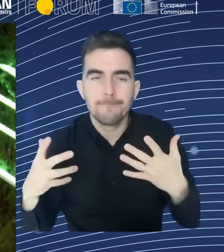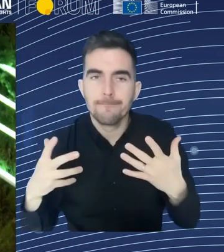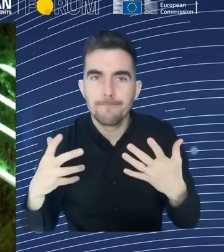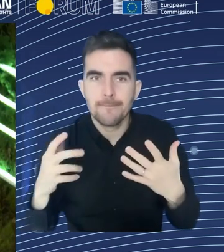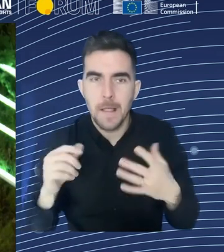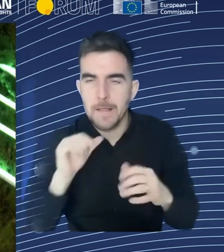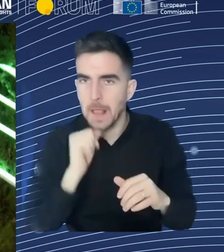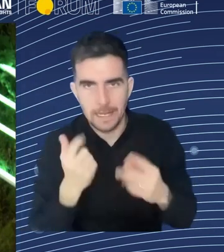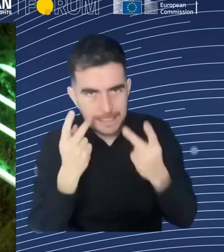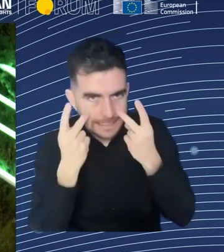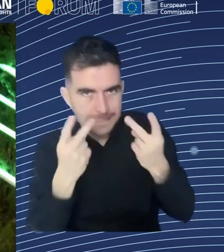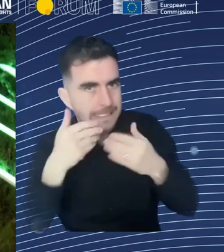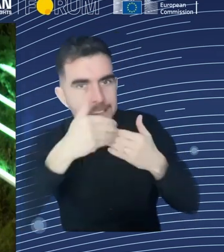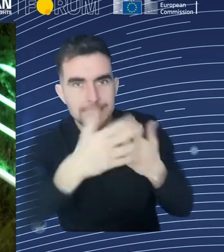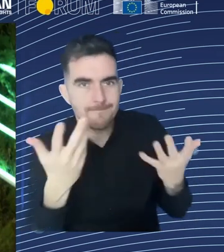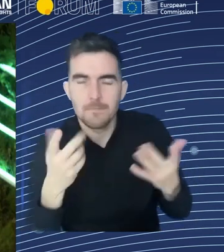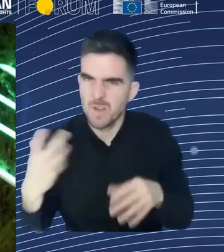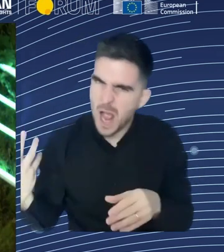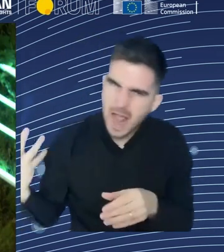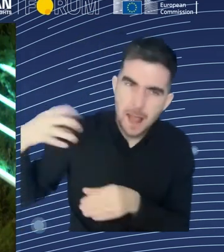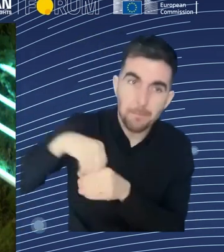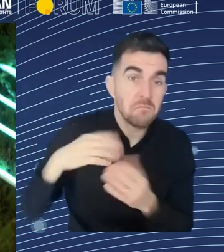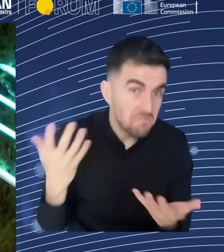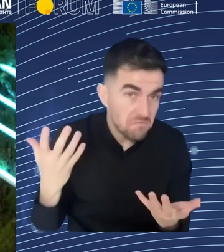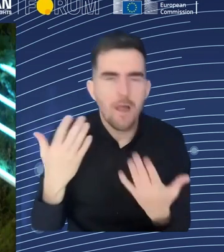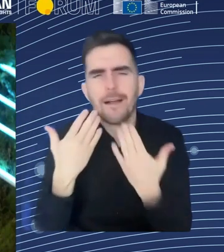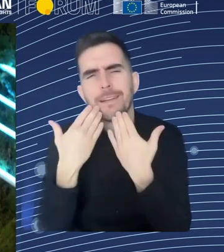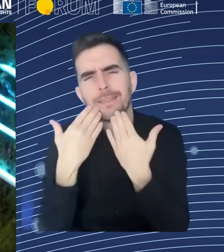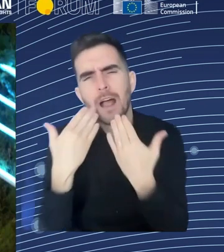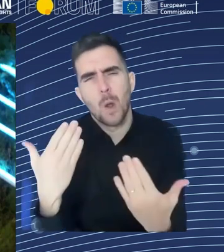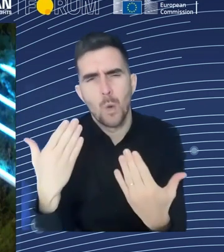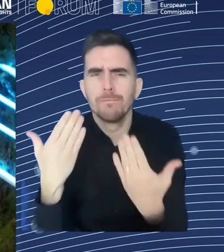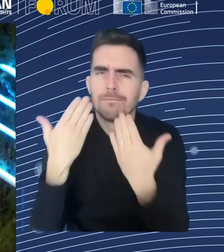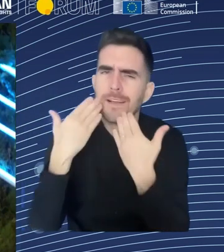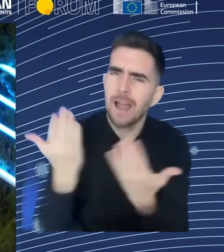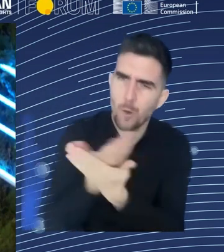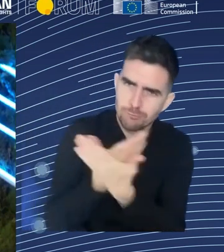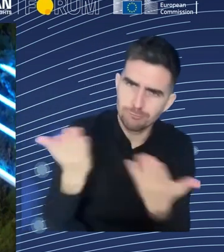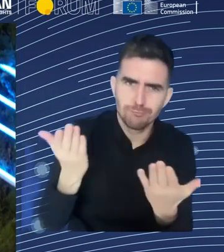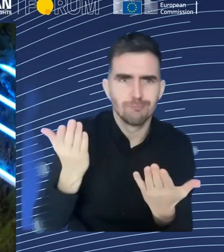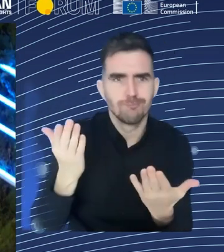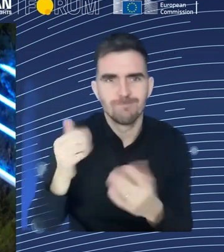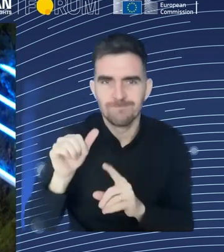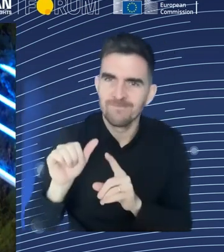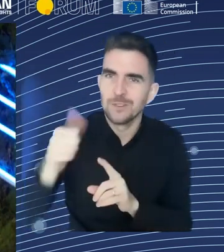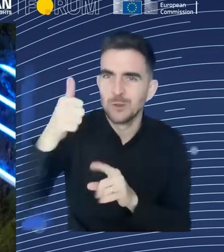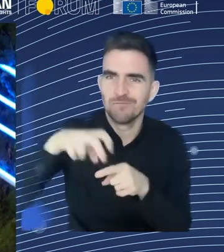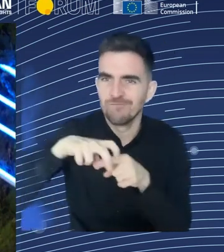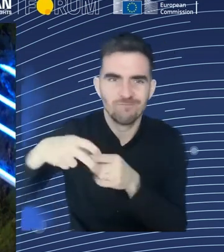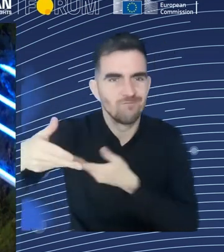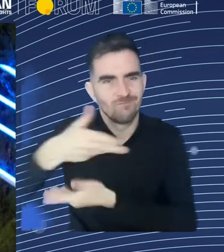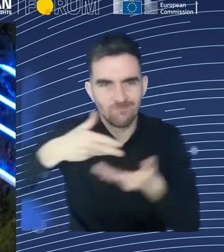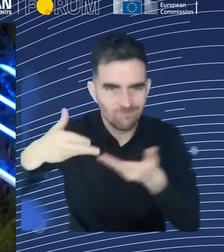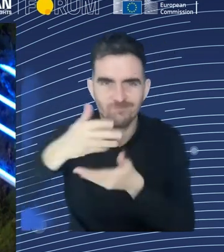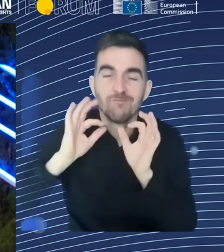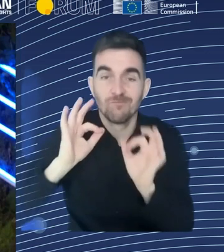close eye, you know, as President van der Leyen said on this from a policy perspective. So, let's now move to